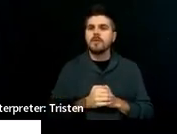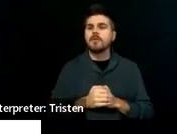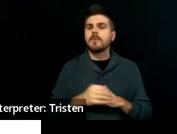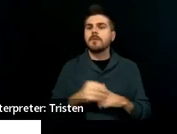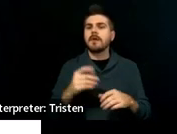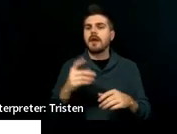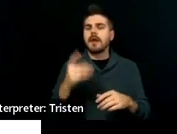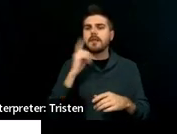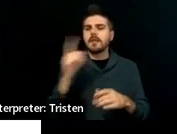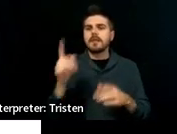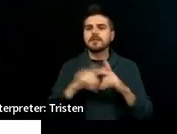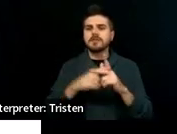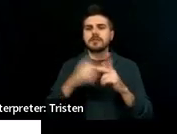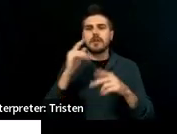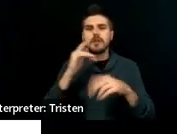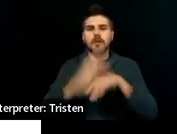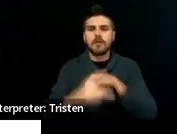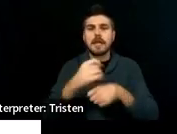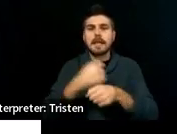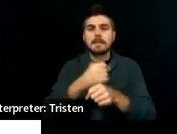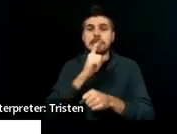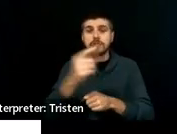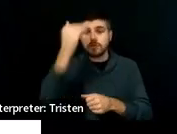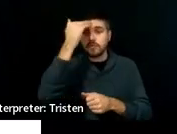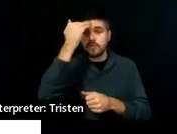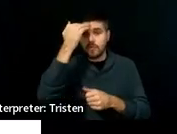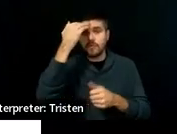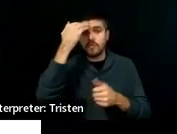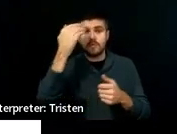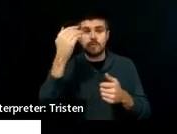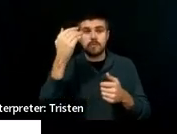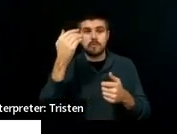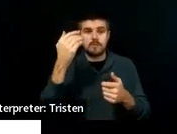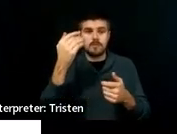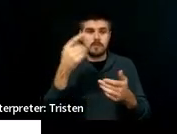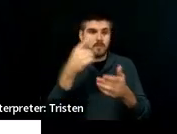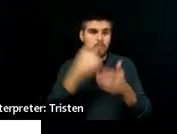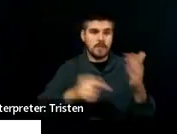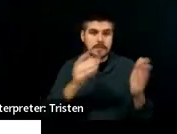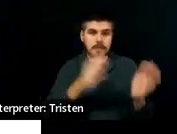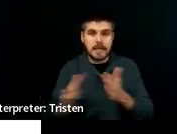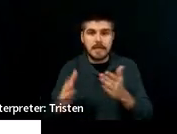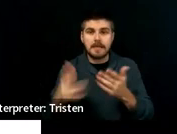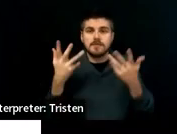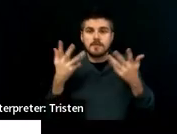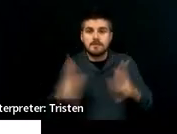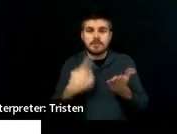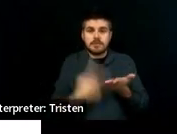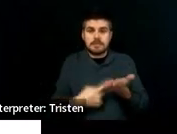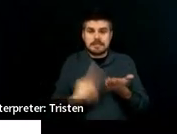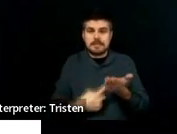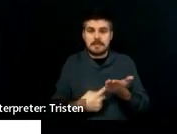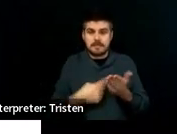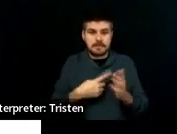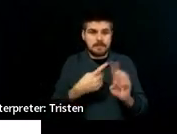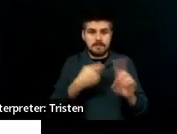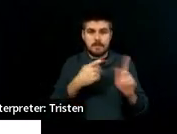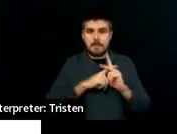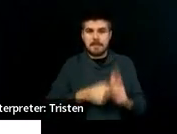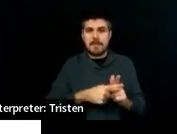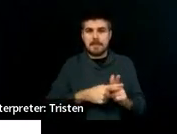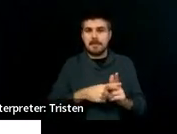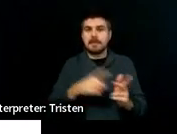as your backup. Like, we didn't discuss this, but there's the written notice that was sent to you discussing the plan,